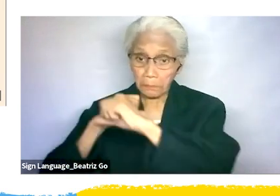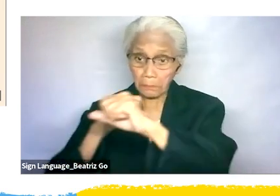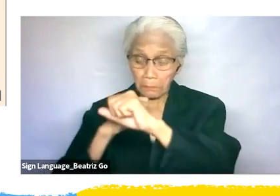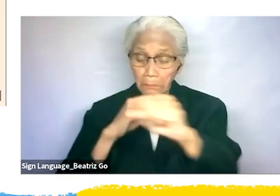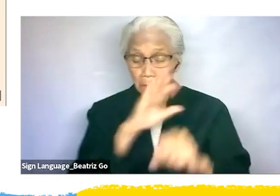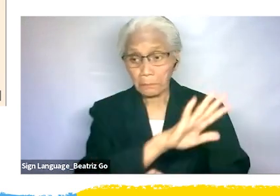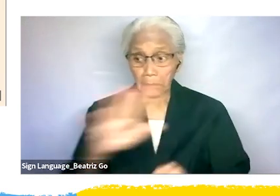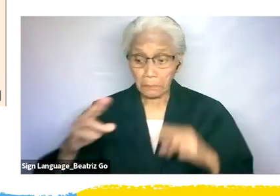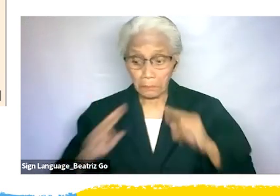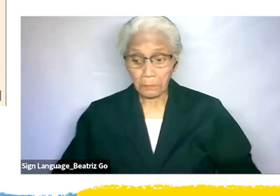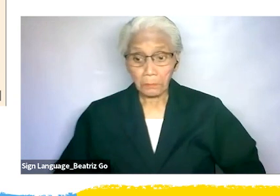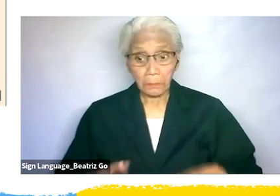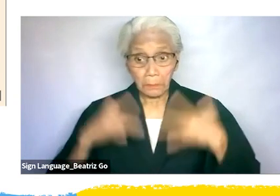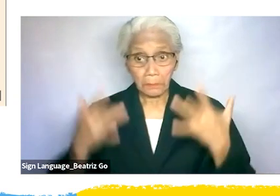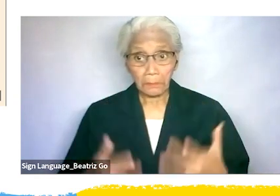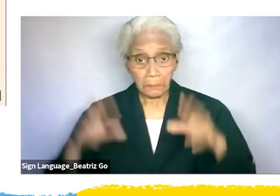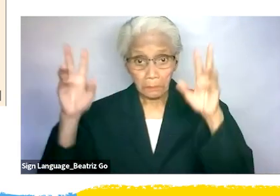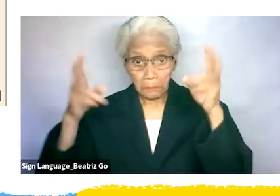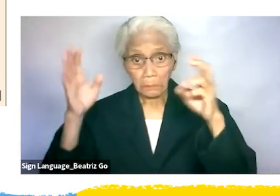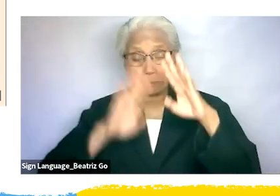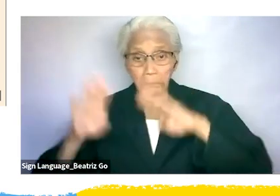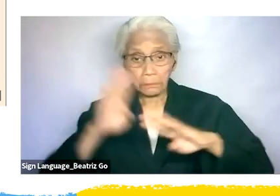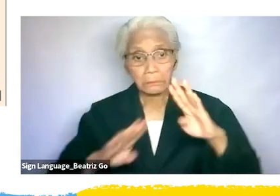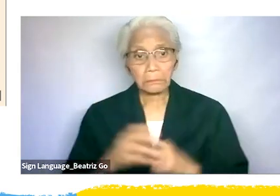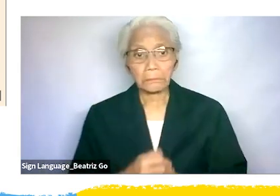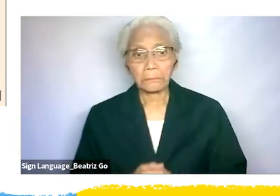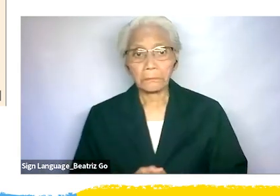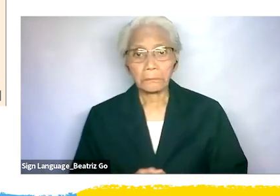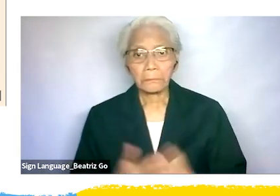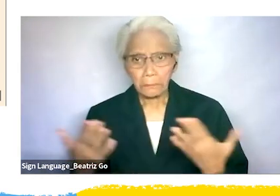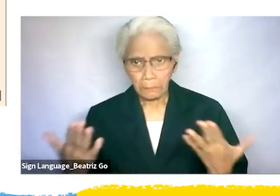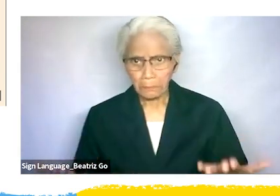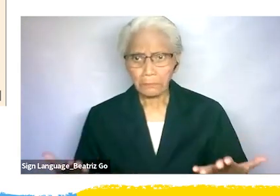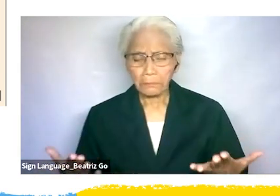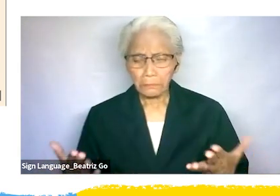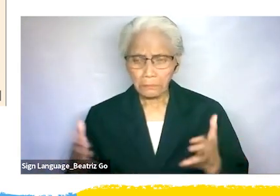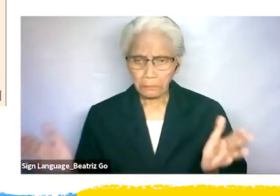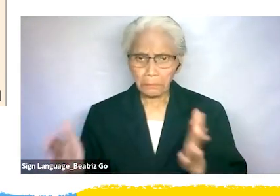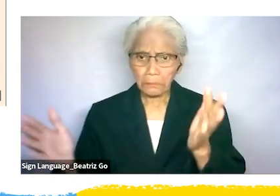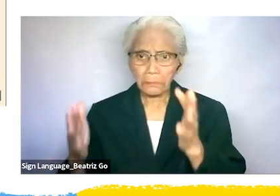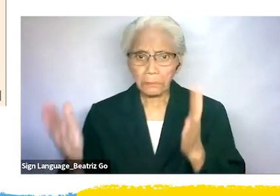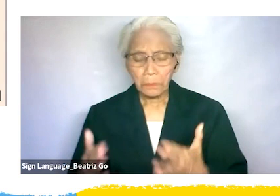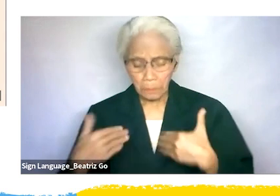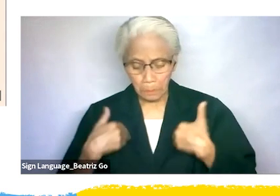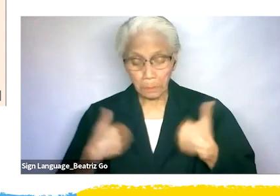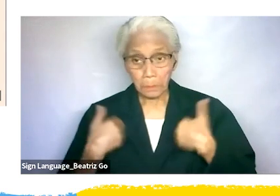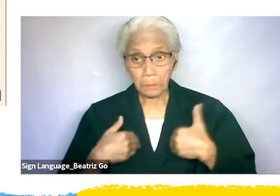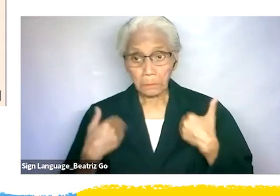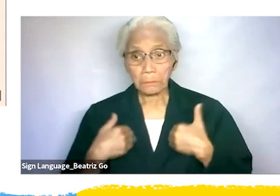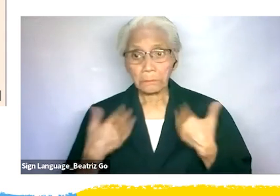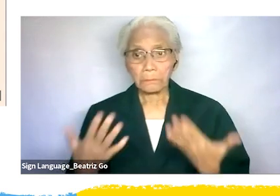the NHRCT tests to improve children and youth understanding and engagement